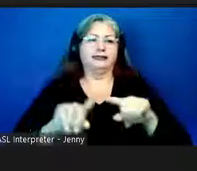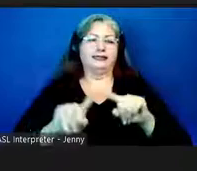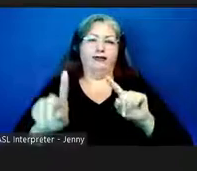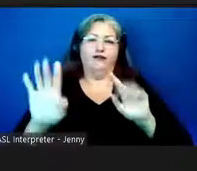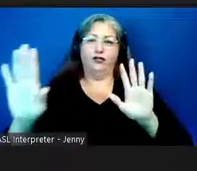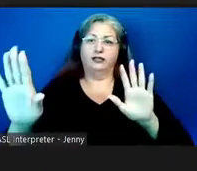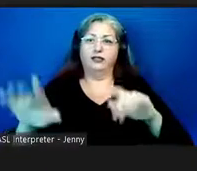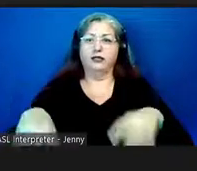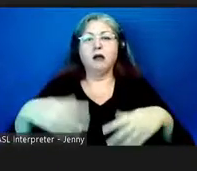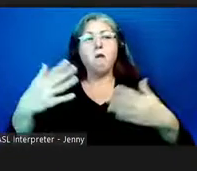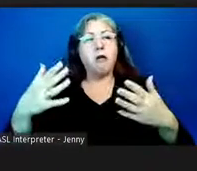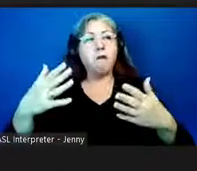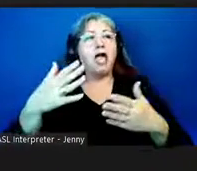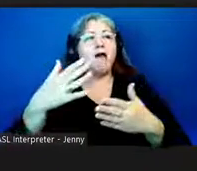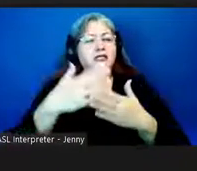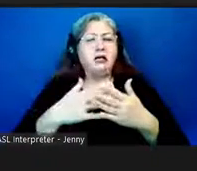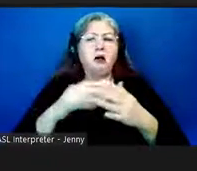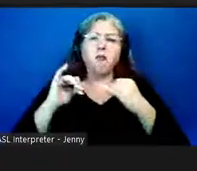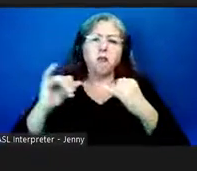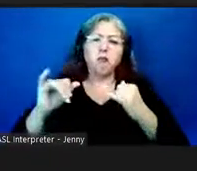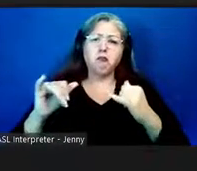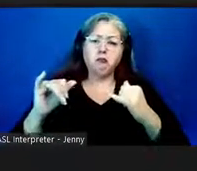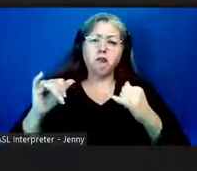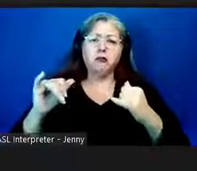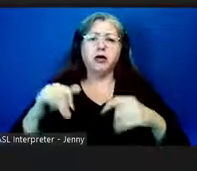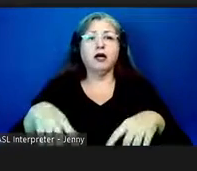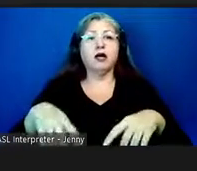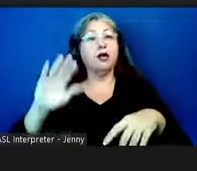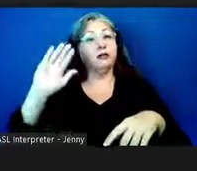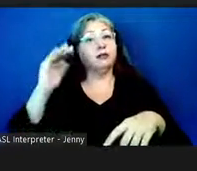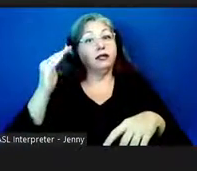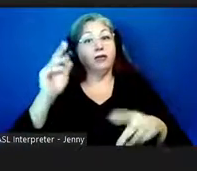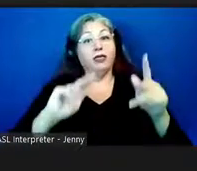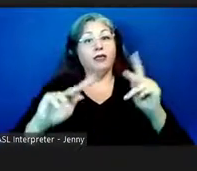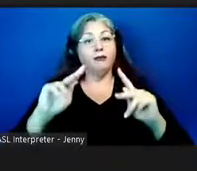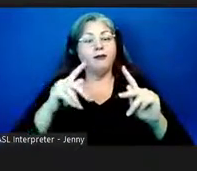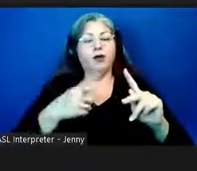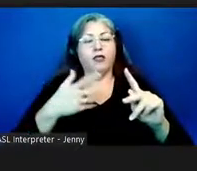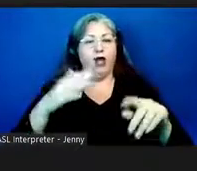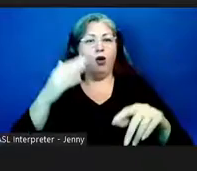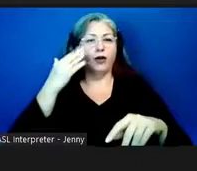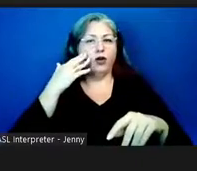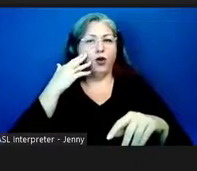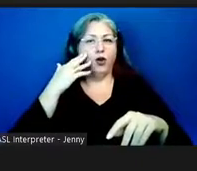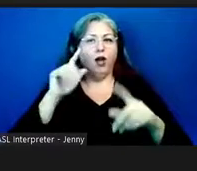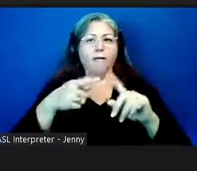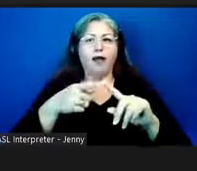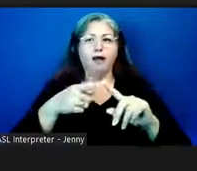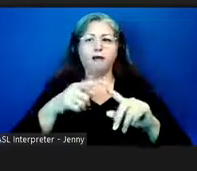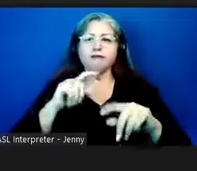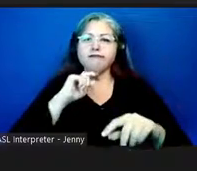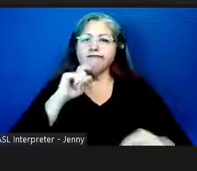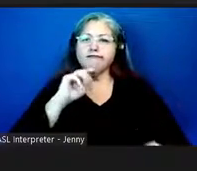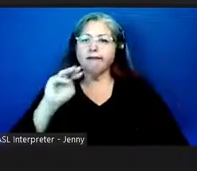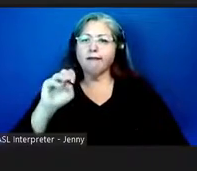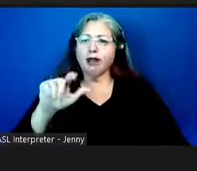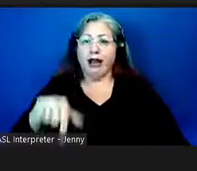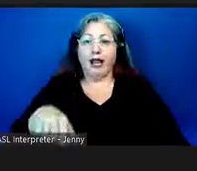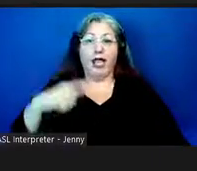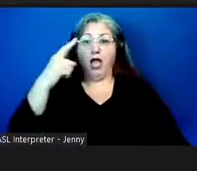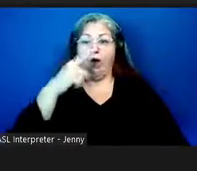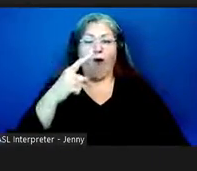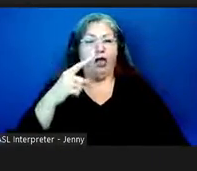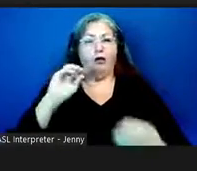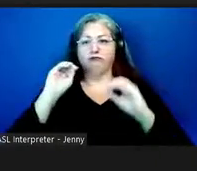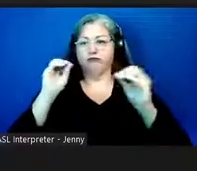and there were maybe some similarities apparently our people knew about metal hawaii has no metal the hardest